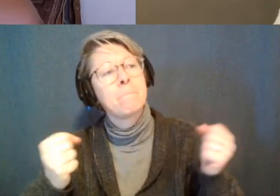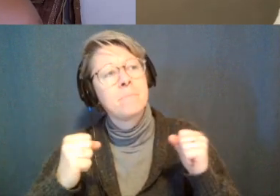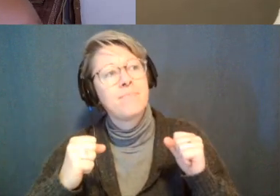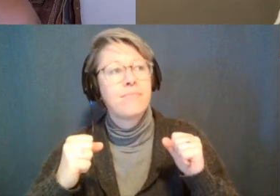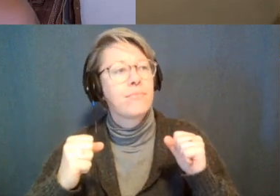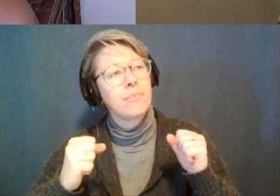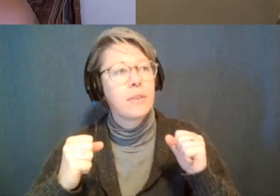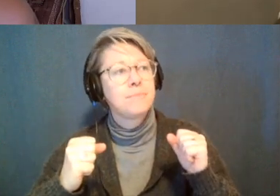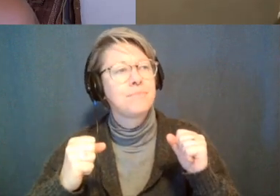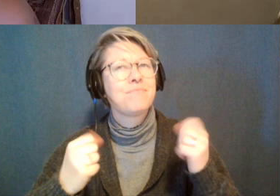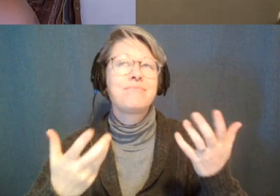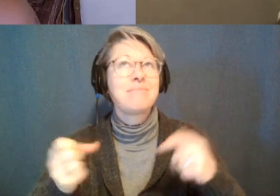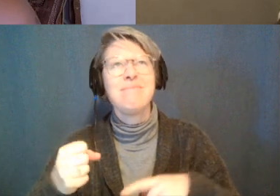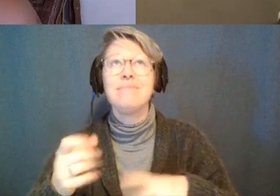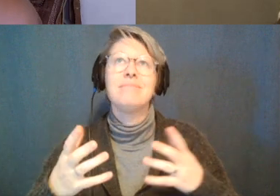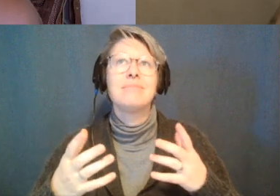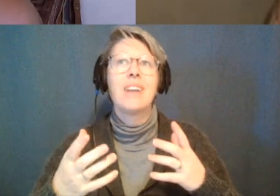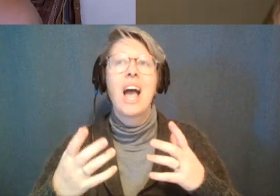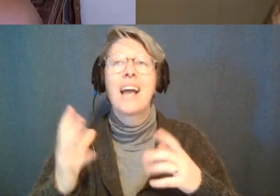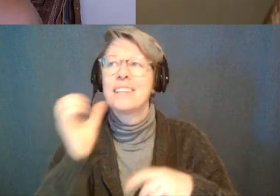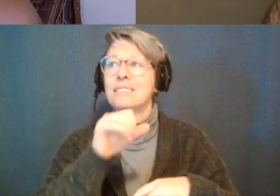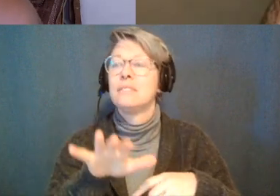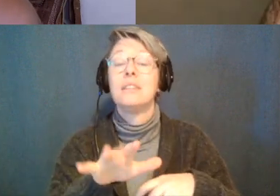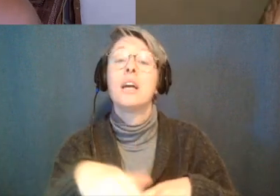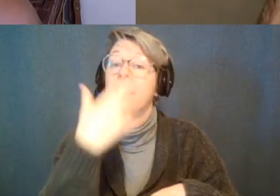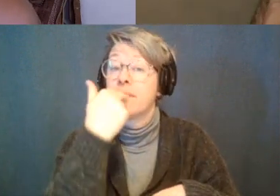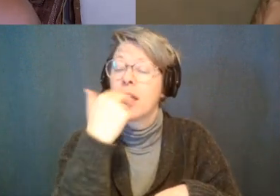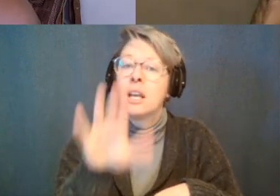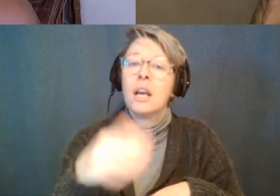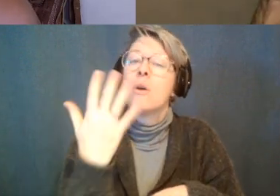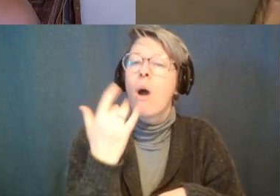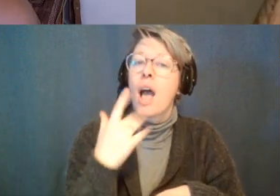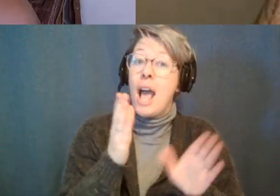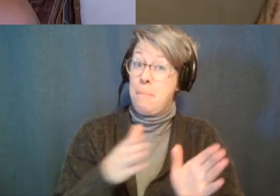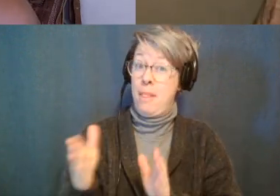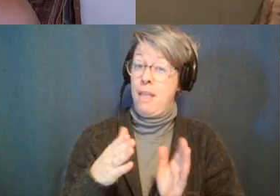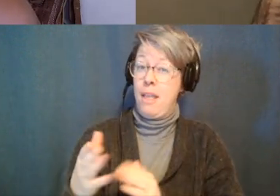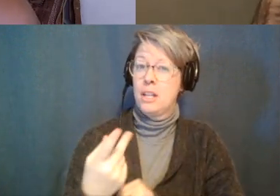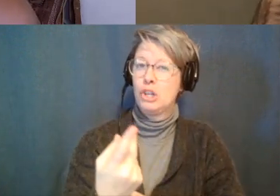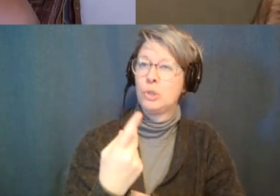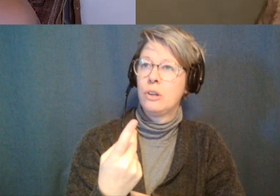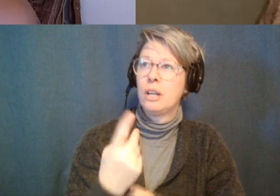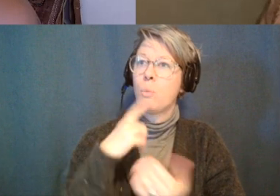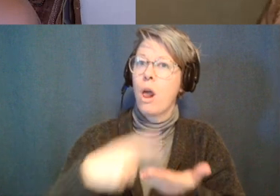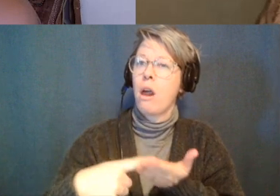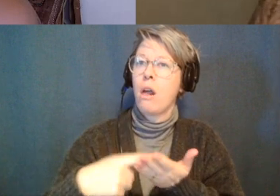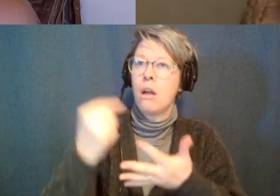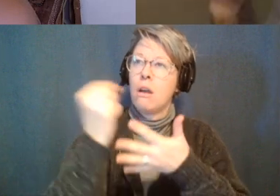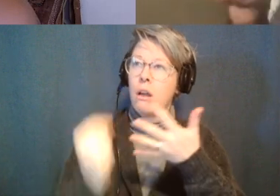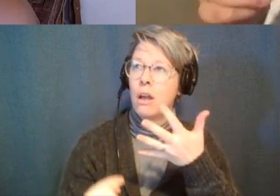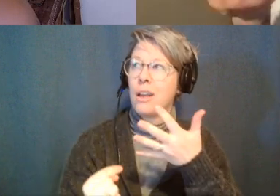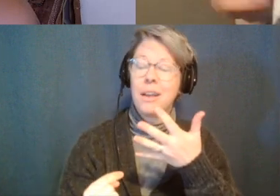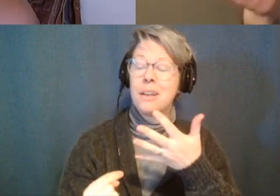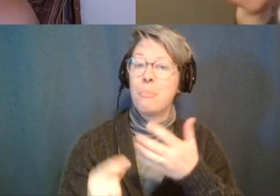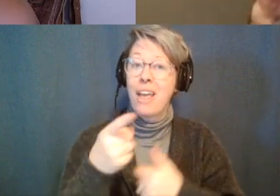um i mean yeah i guess we could it's funny because i had planned this conversation to go one way and then when we